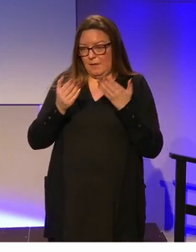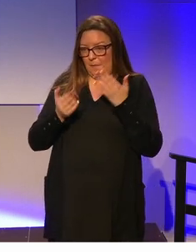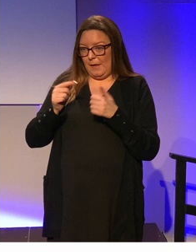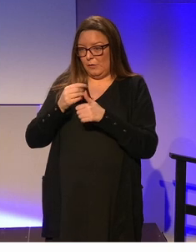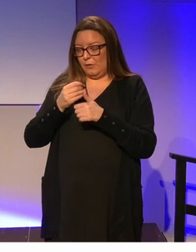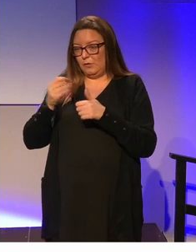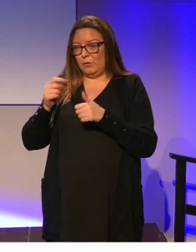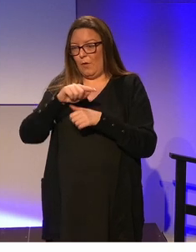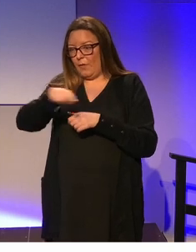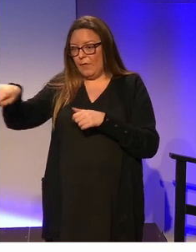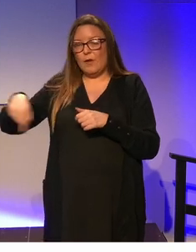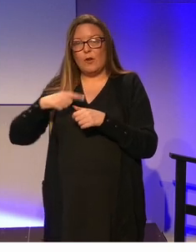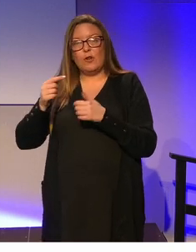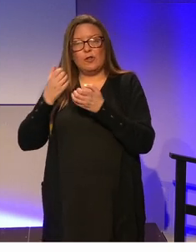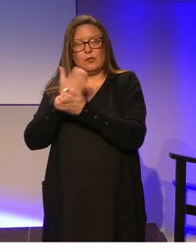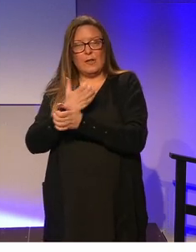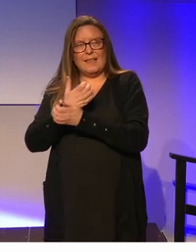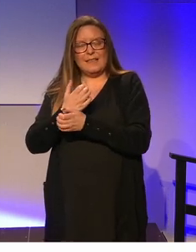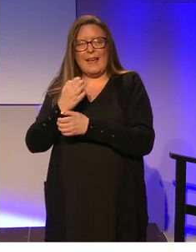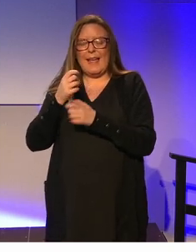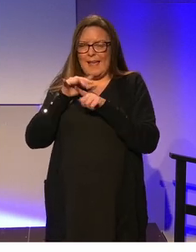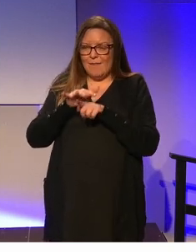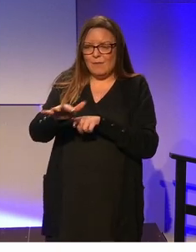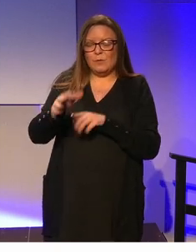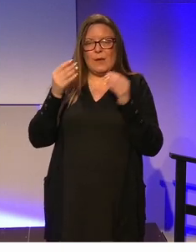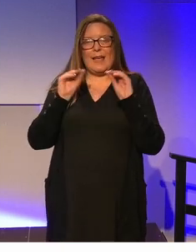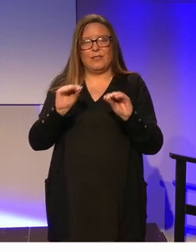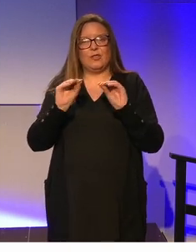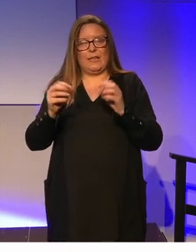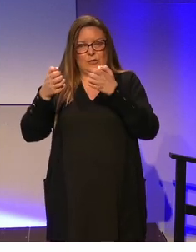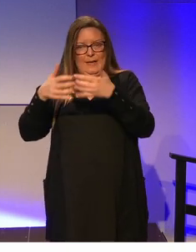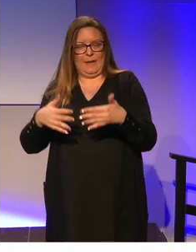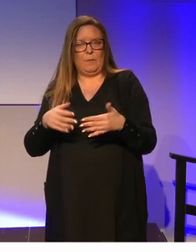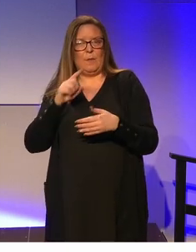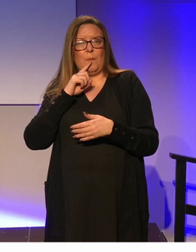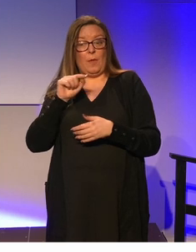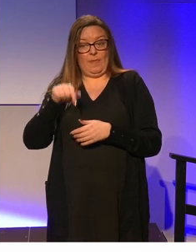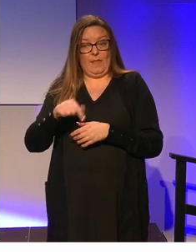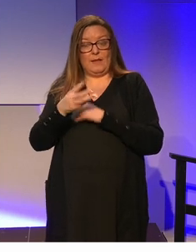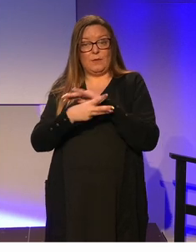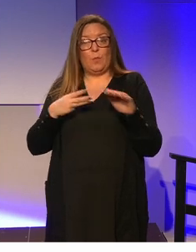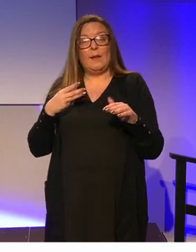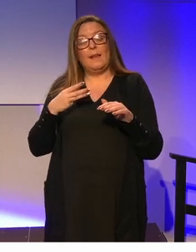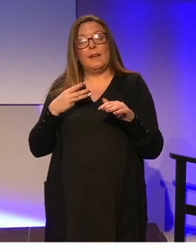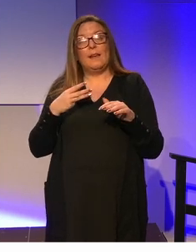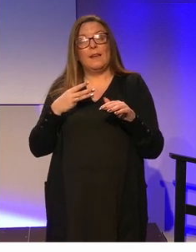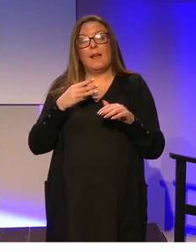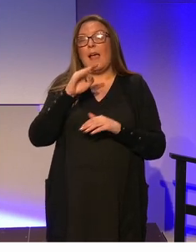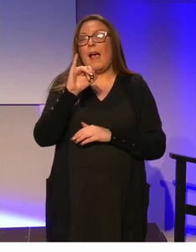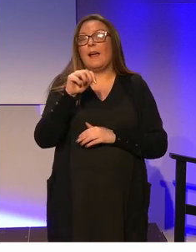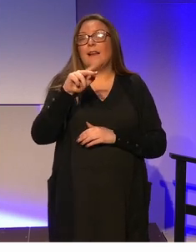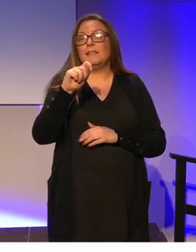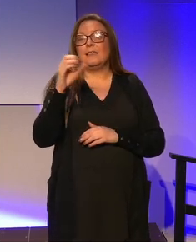preeminent influence on the educational outcome and we saw this week the survey conducted by the INTO and the